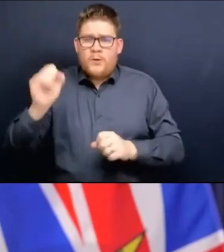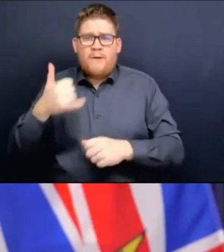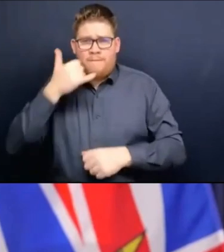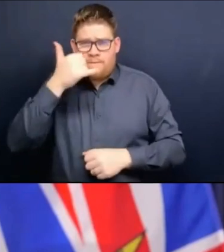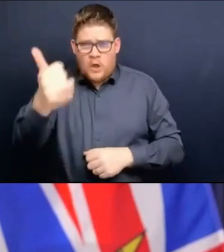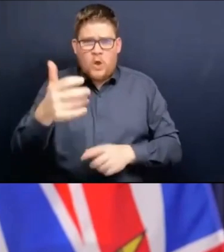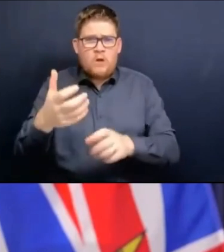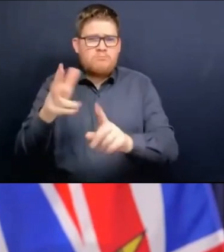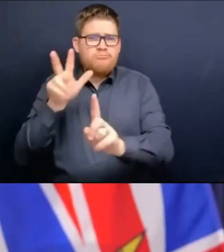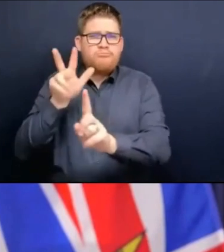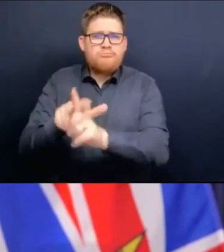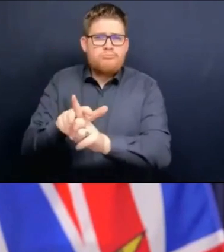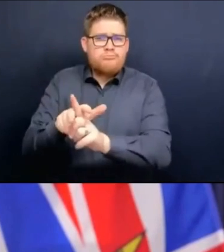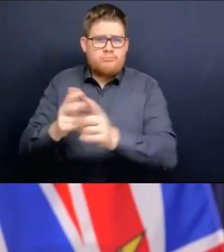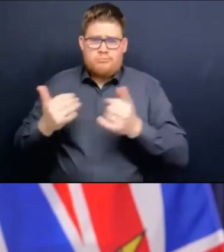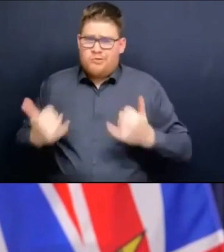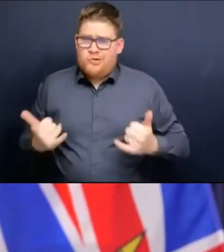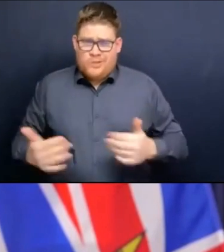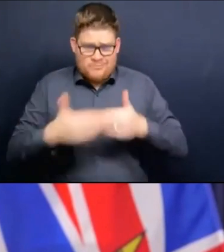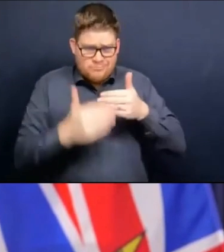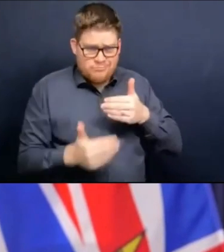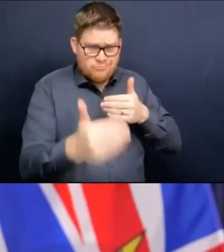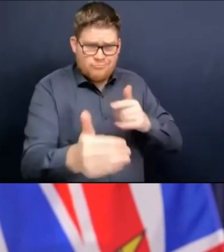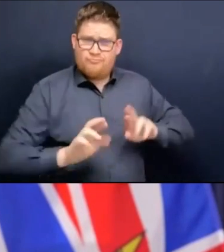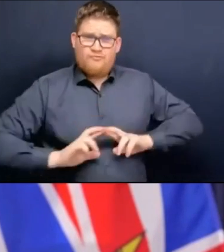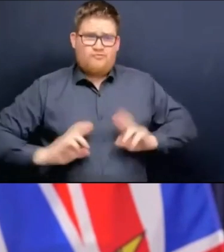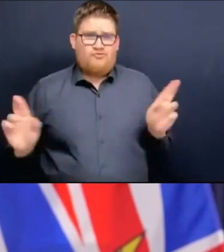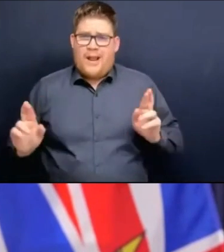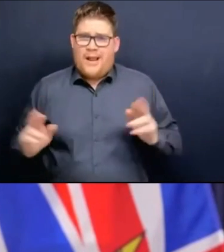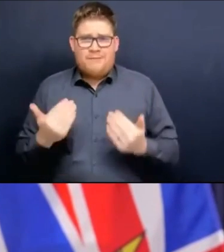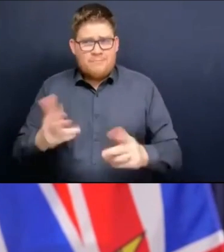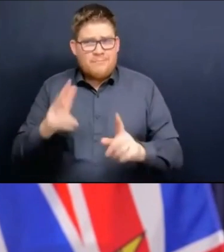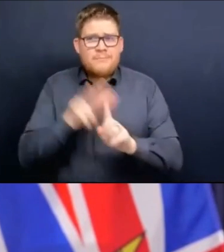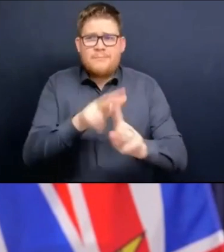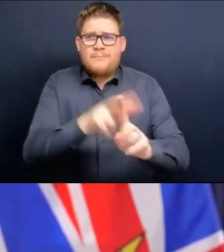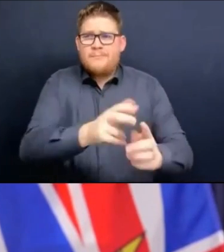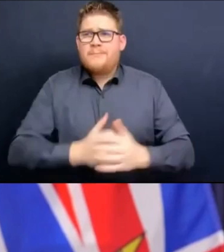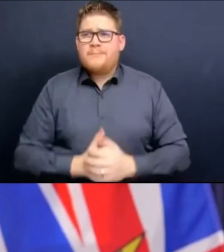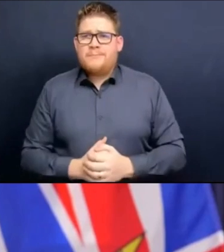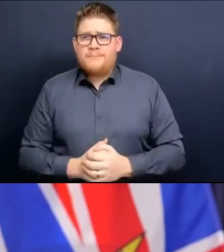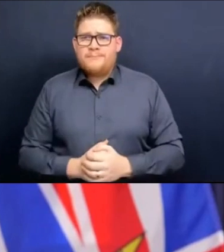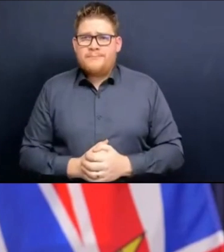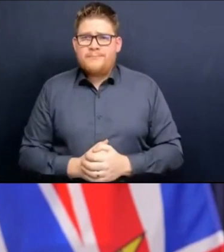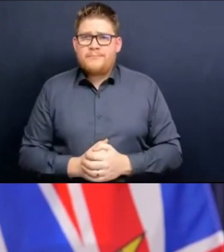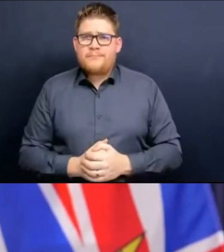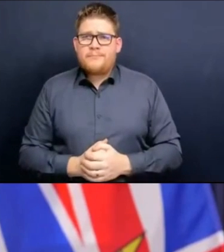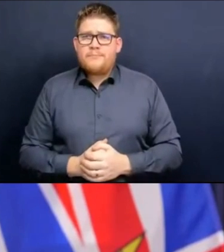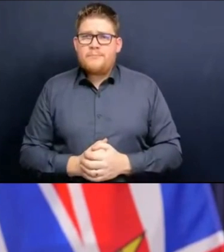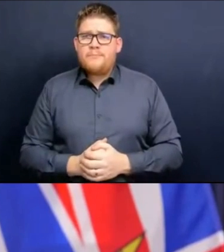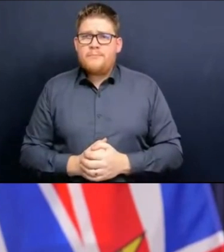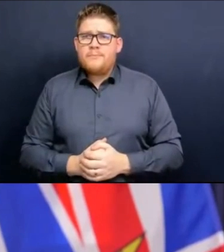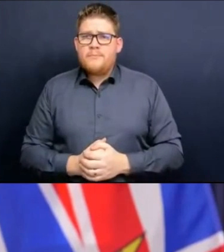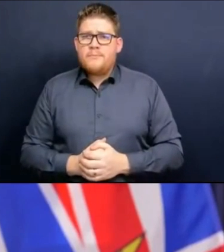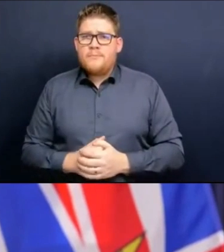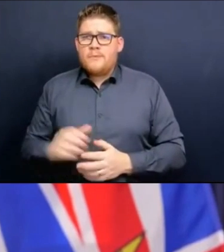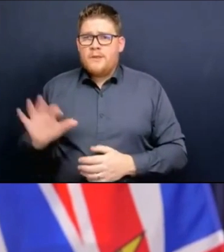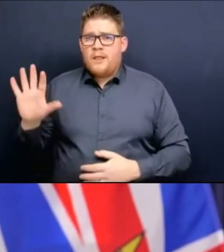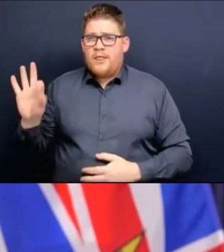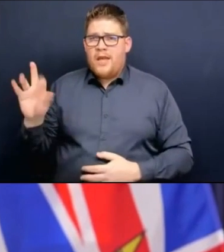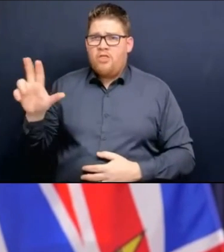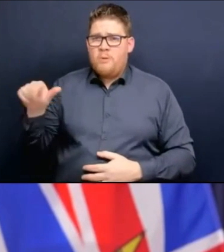.5%, I believe, of adults who received their first dose immunization against COVID-19, 93